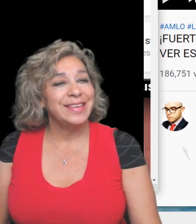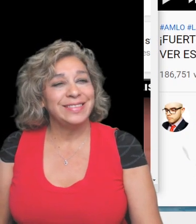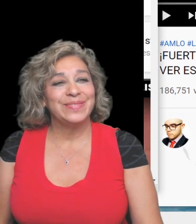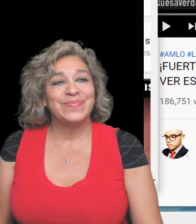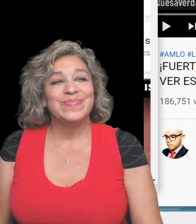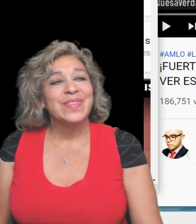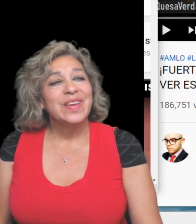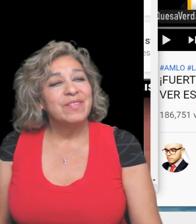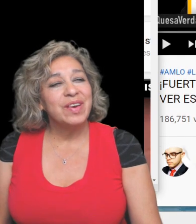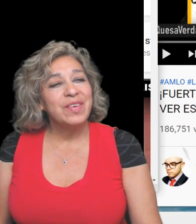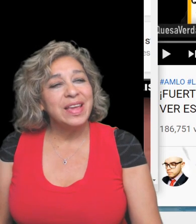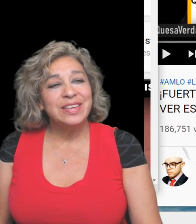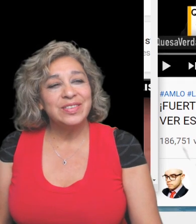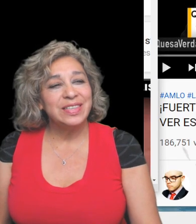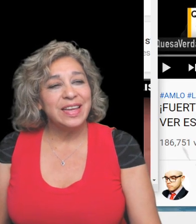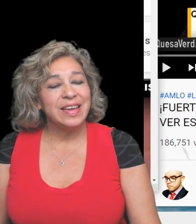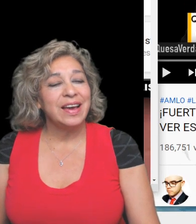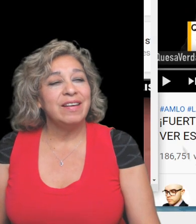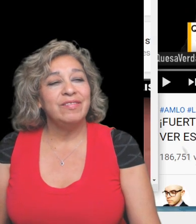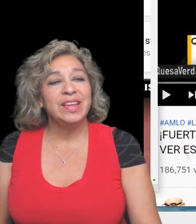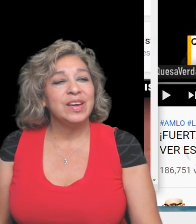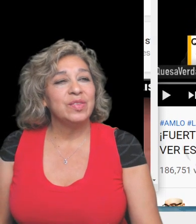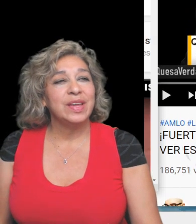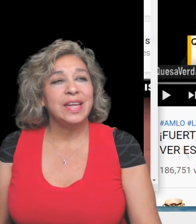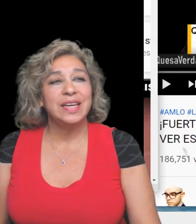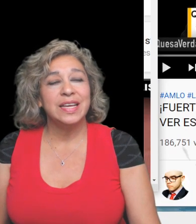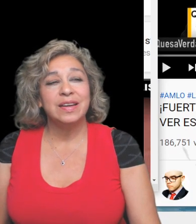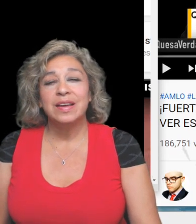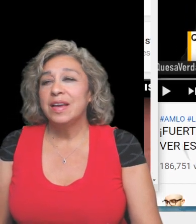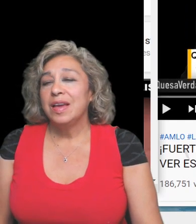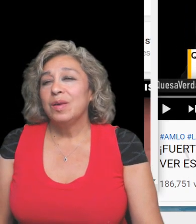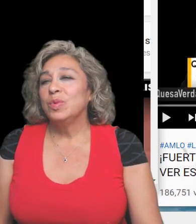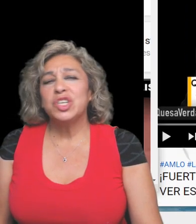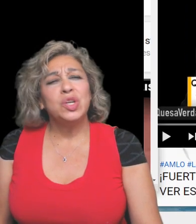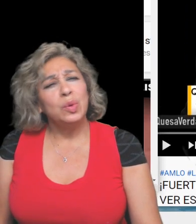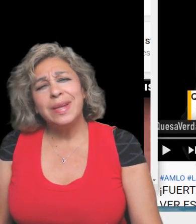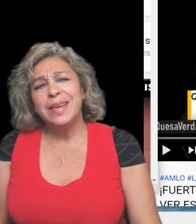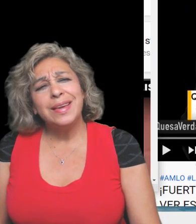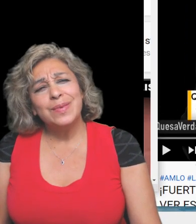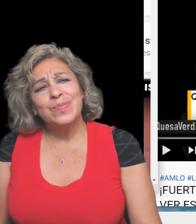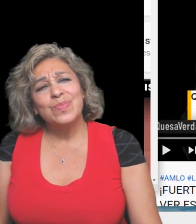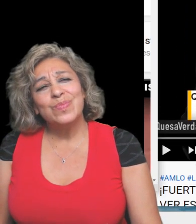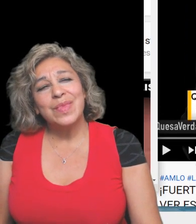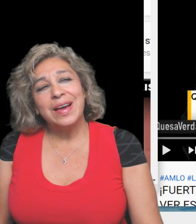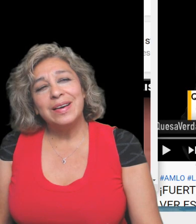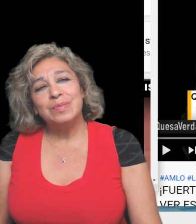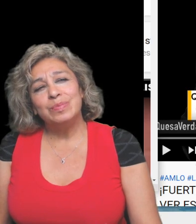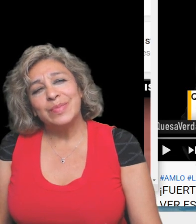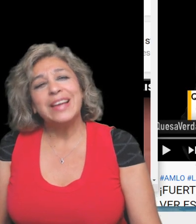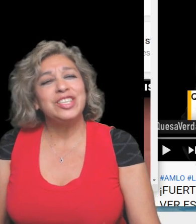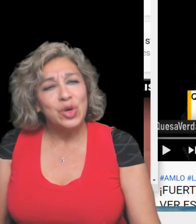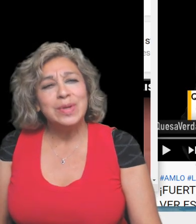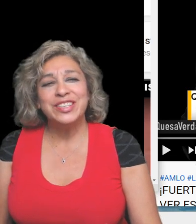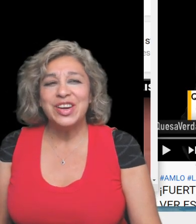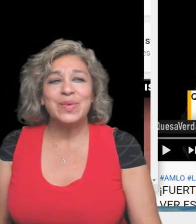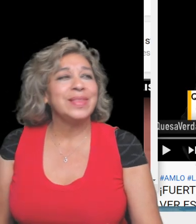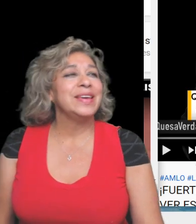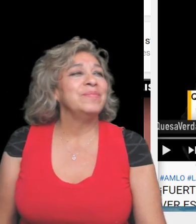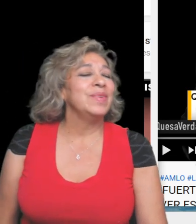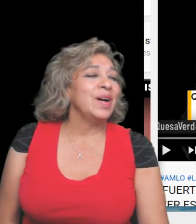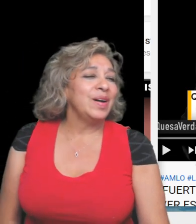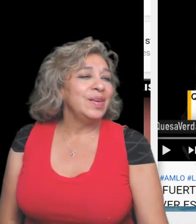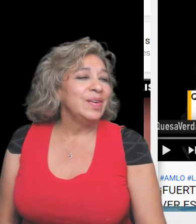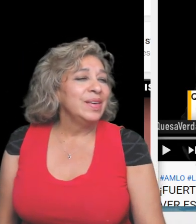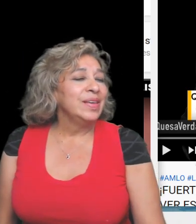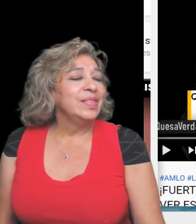de verdades very interesting video that he did which totally I totally share with